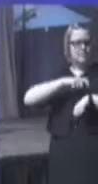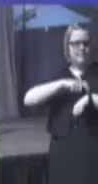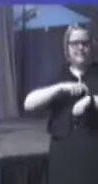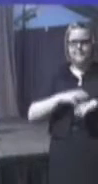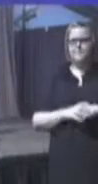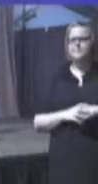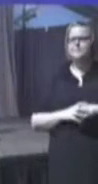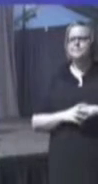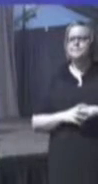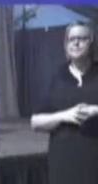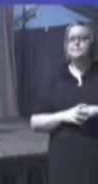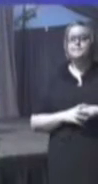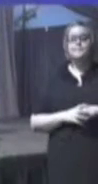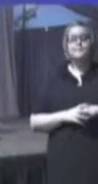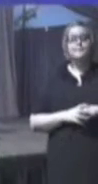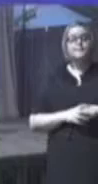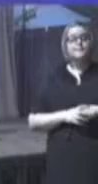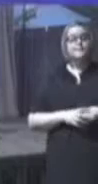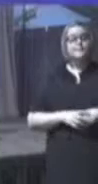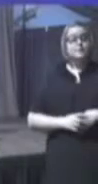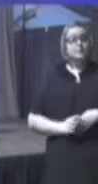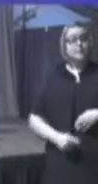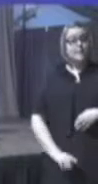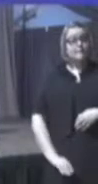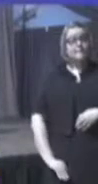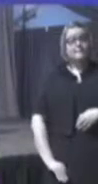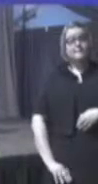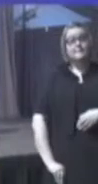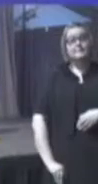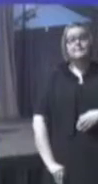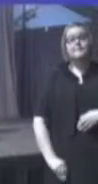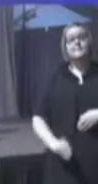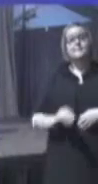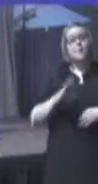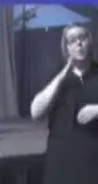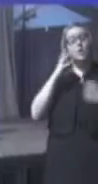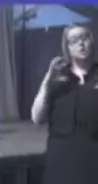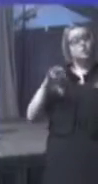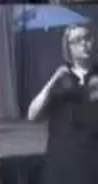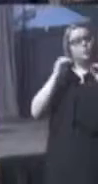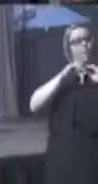It will do more than simply keep those memories alive.